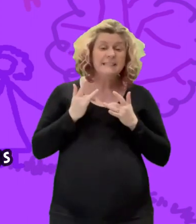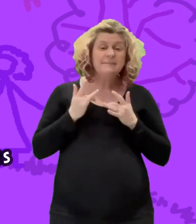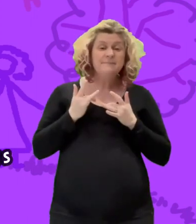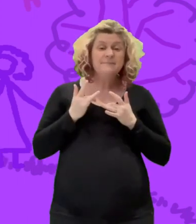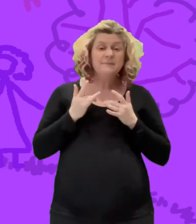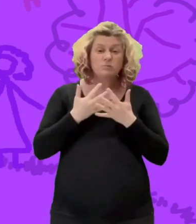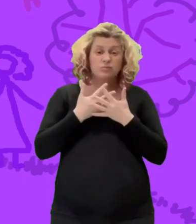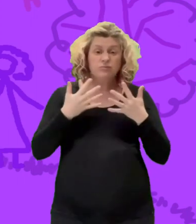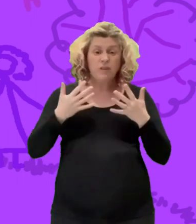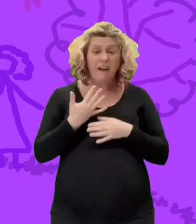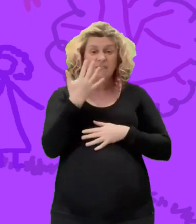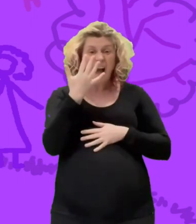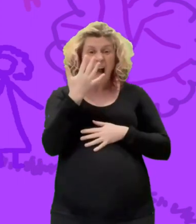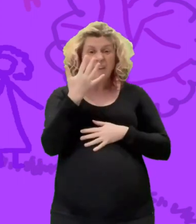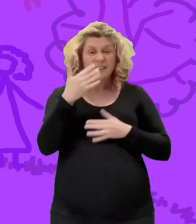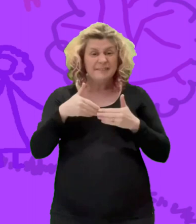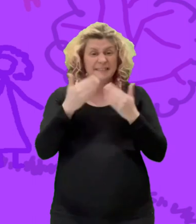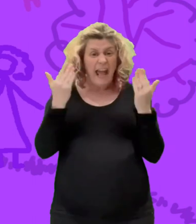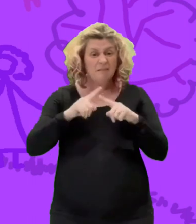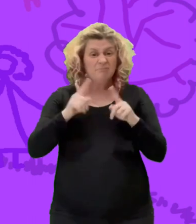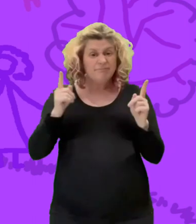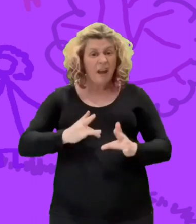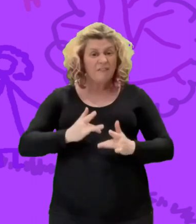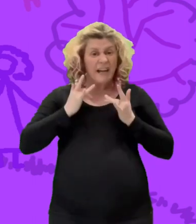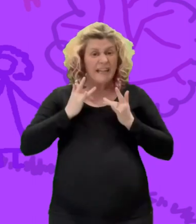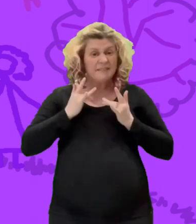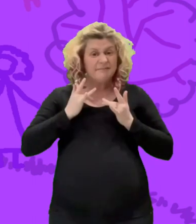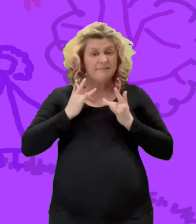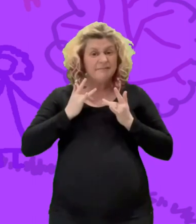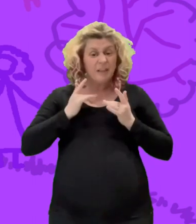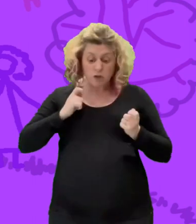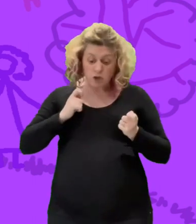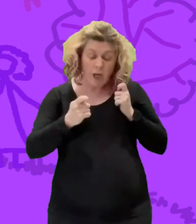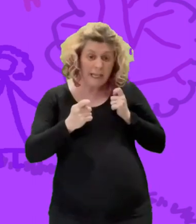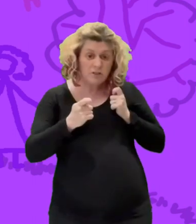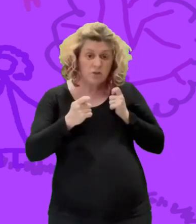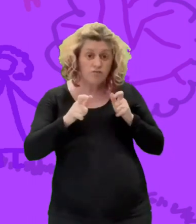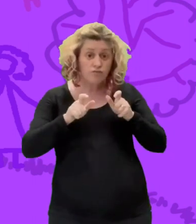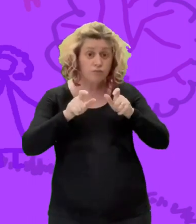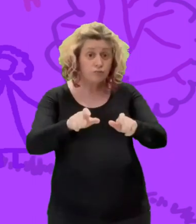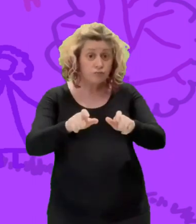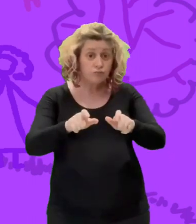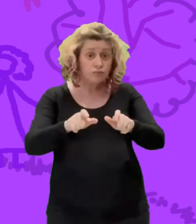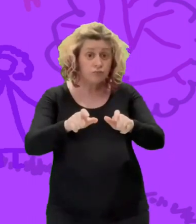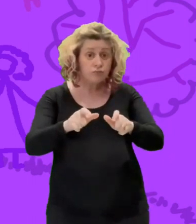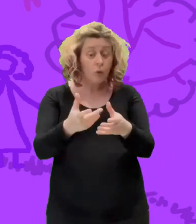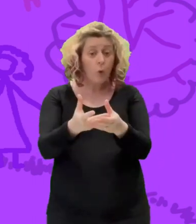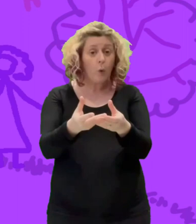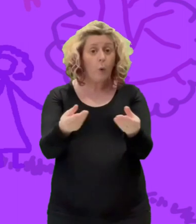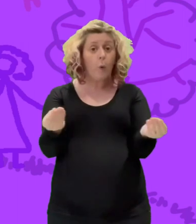feelings sometimes five in a day my feeling might change stay